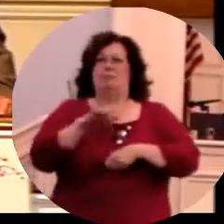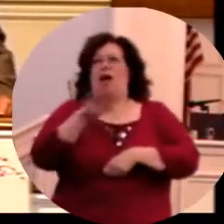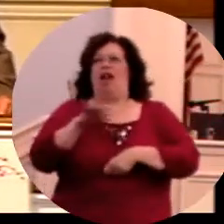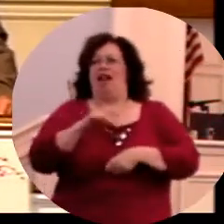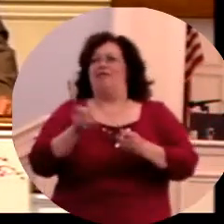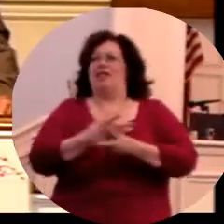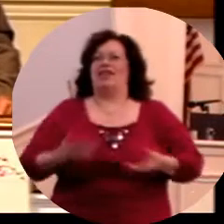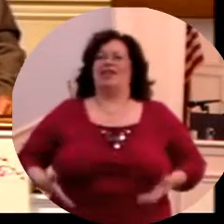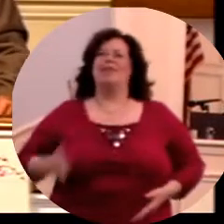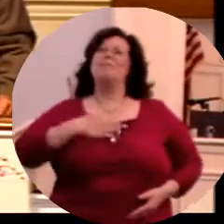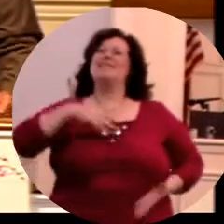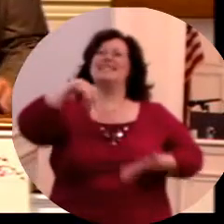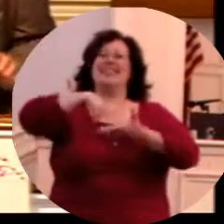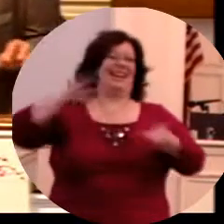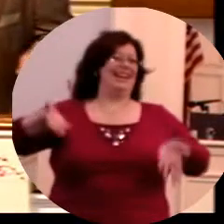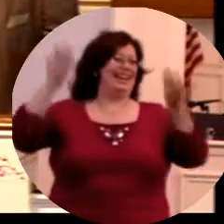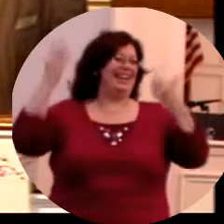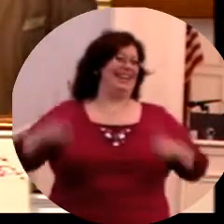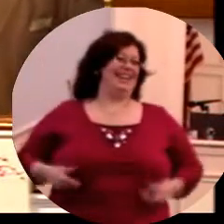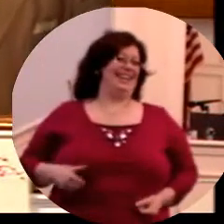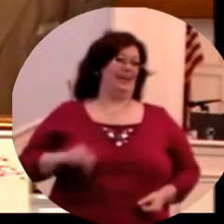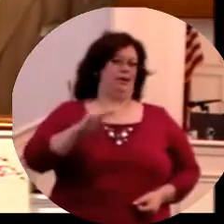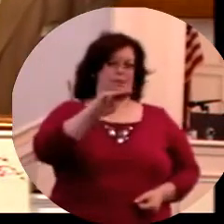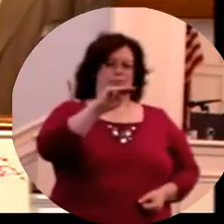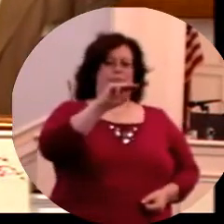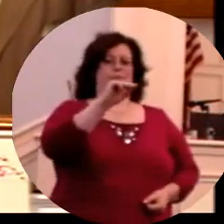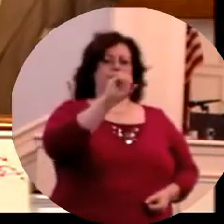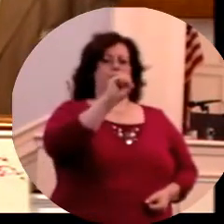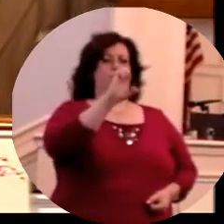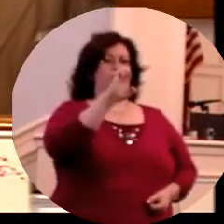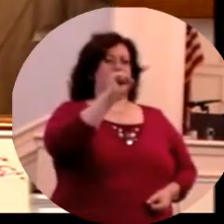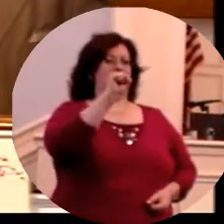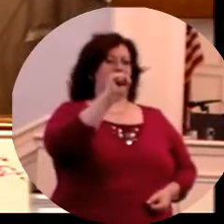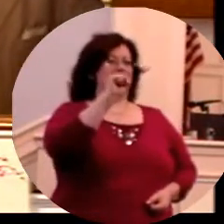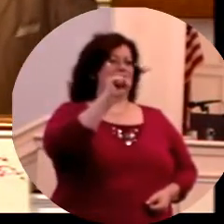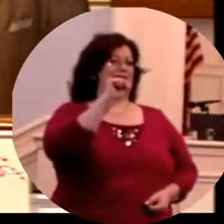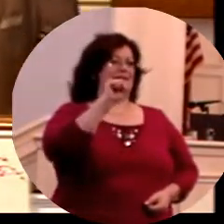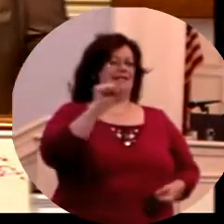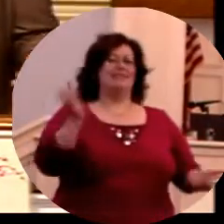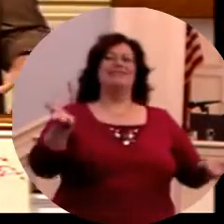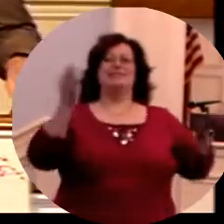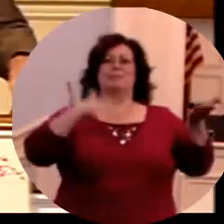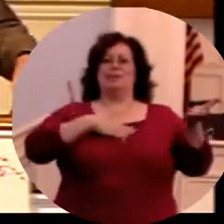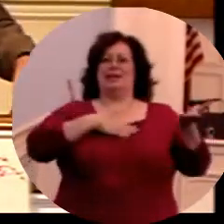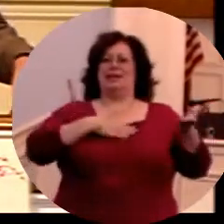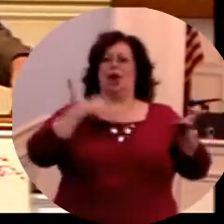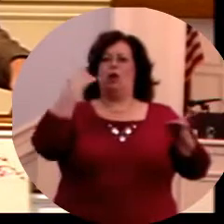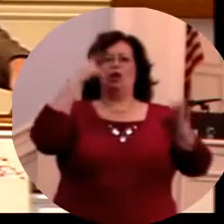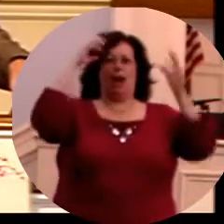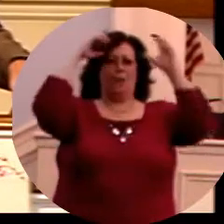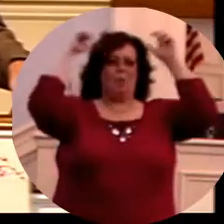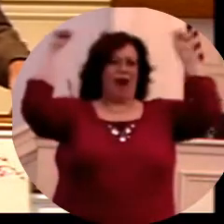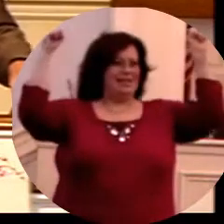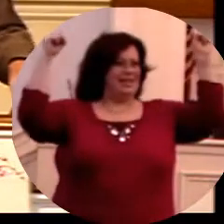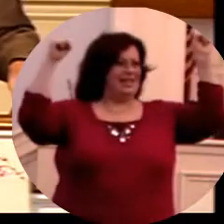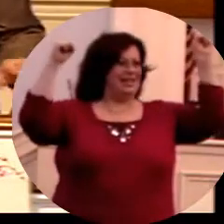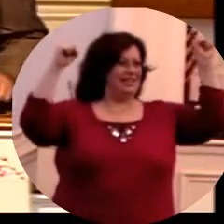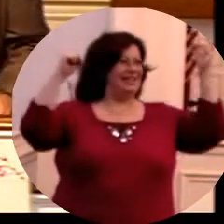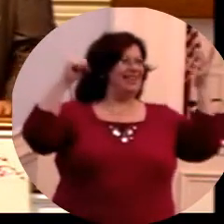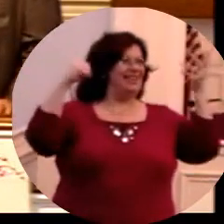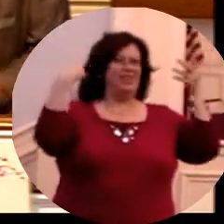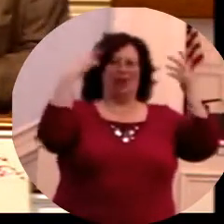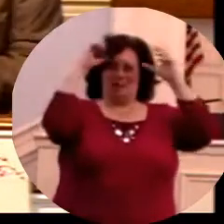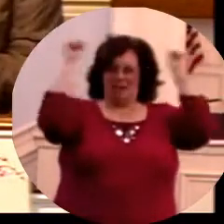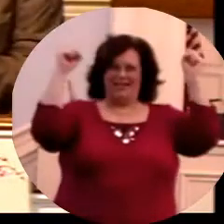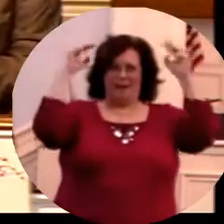read one verse today, and that'll be verse number 8, verse number 8, and then we'll have prayer, and look at